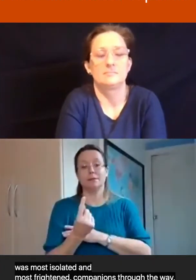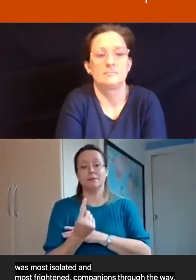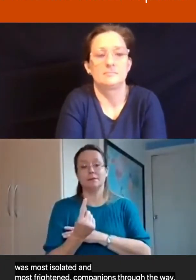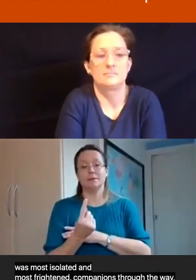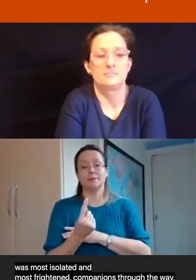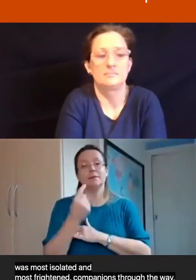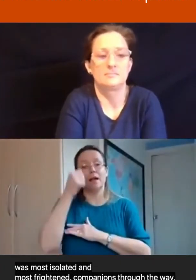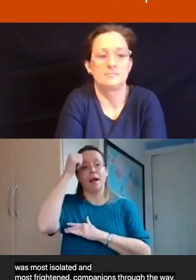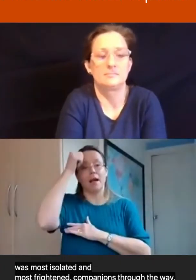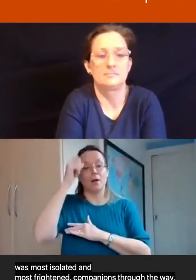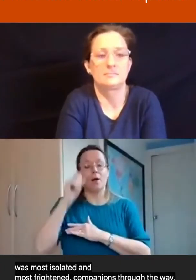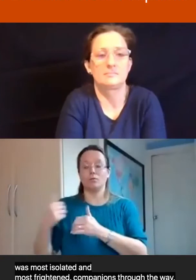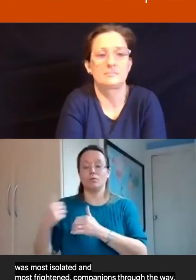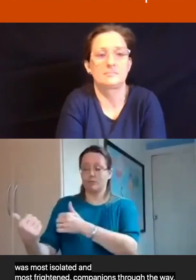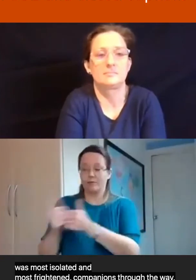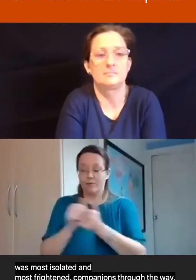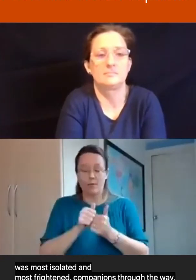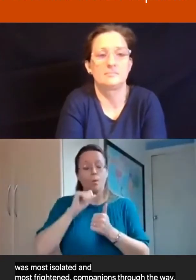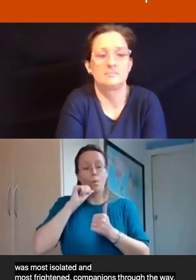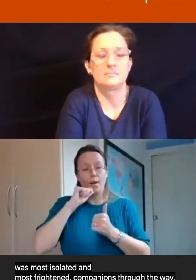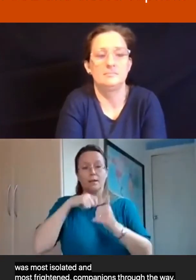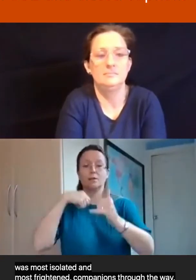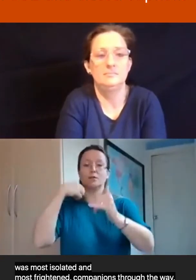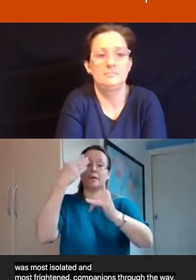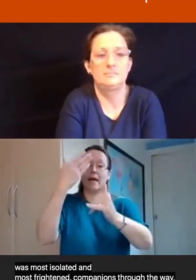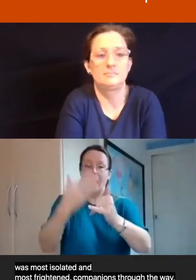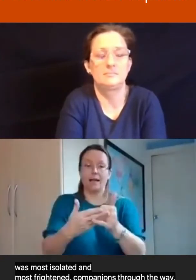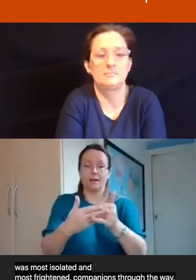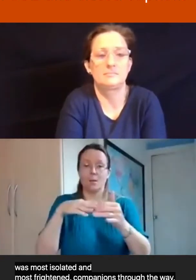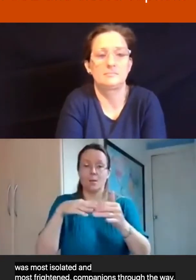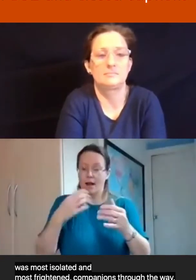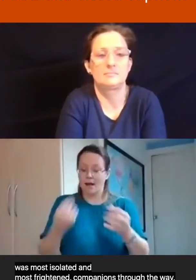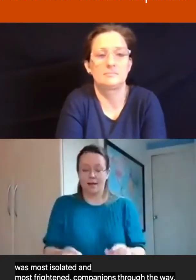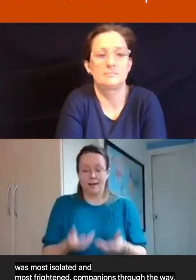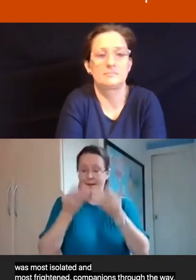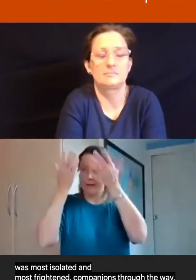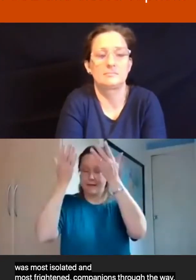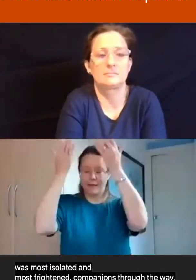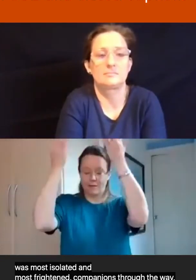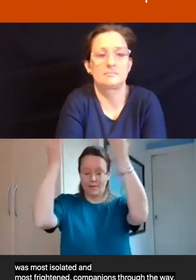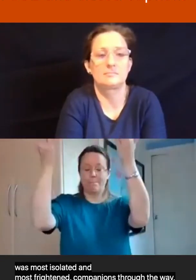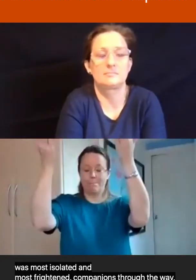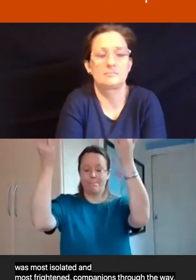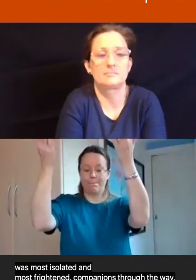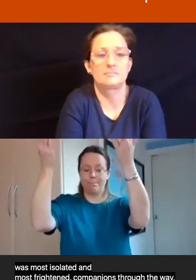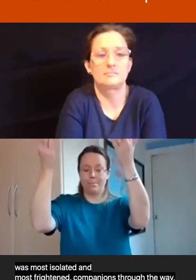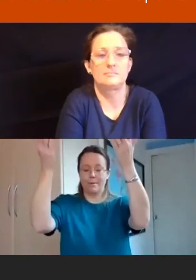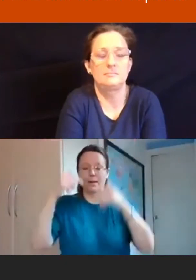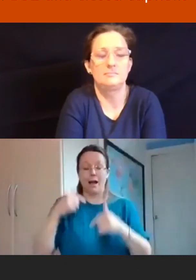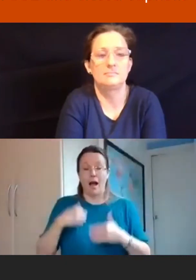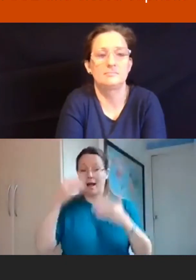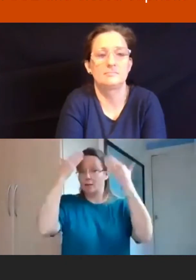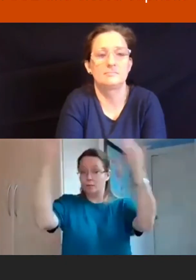the final handing over, the letting go and the entrusting into the unknown yet merciful